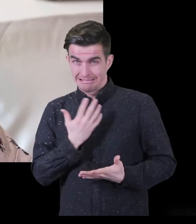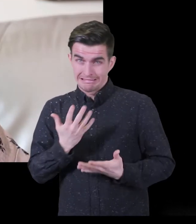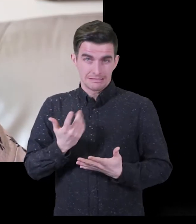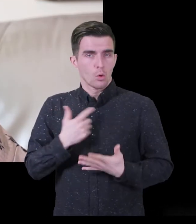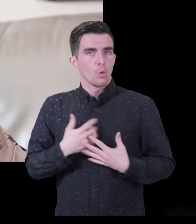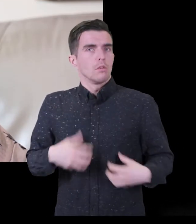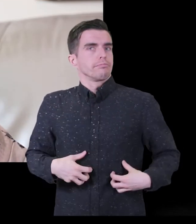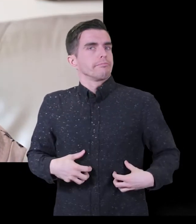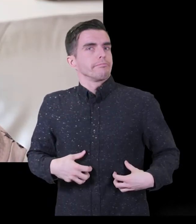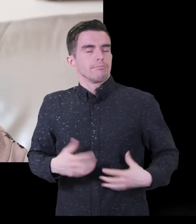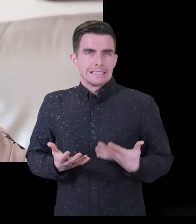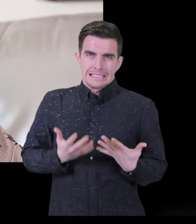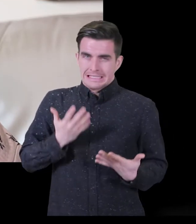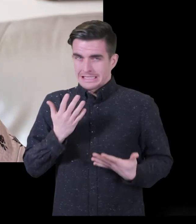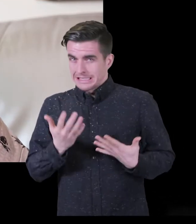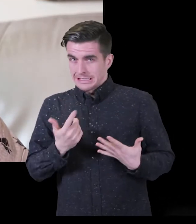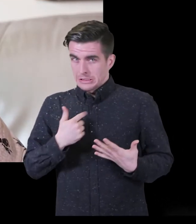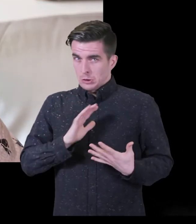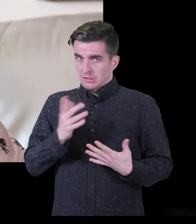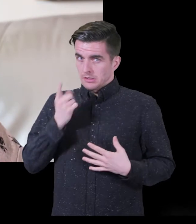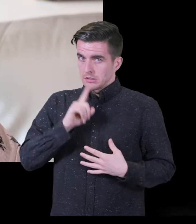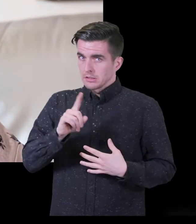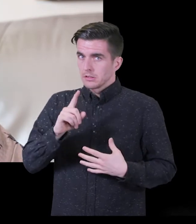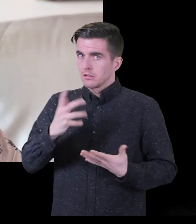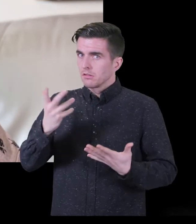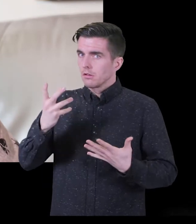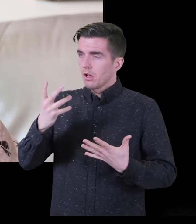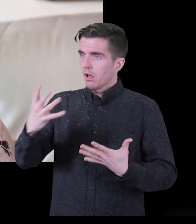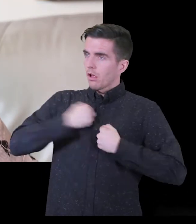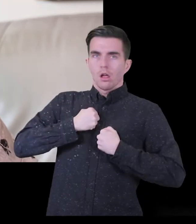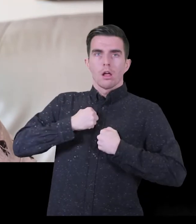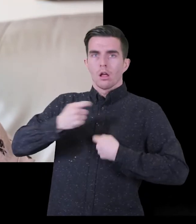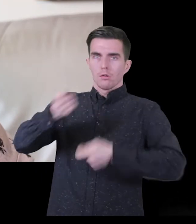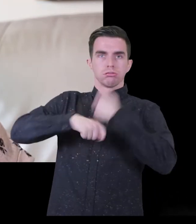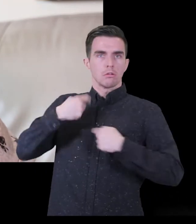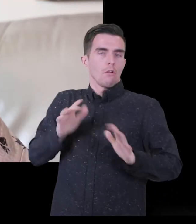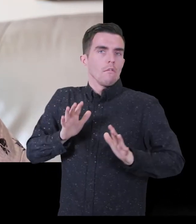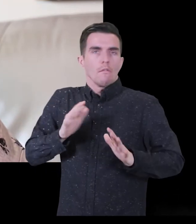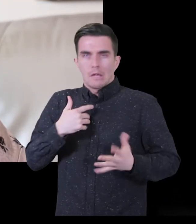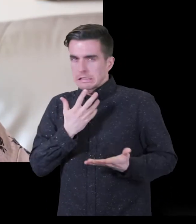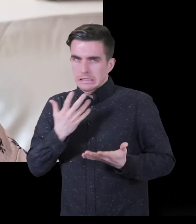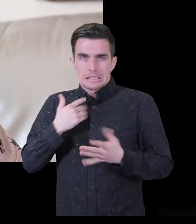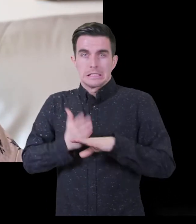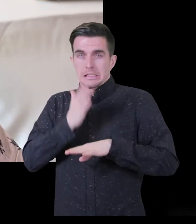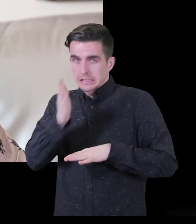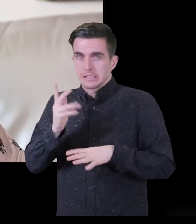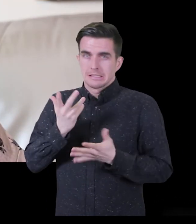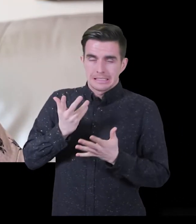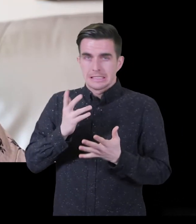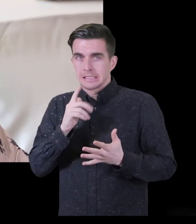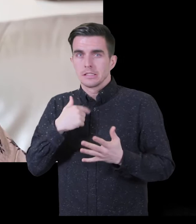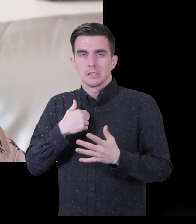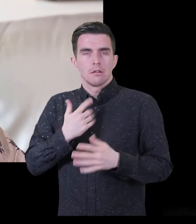coming in and you don't want them to take control away from you or make you do things that maybe you don't want to do. So I was a wee bit dubious